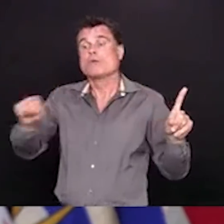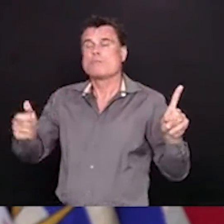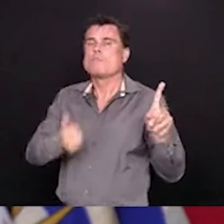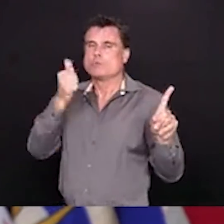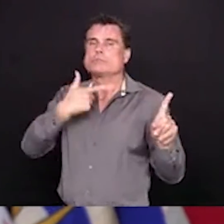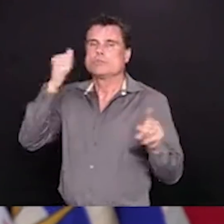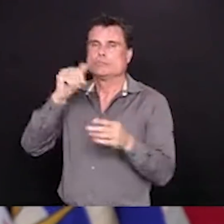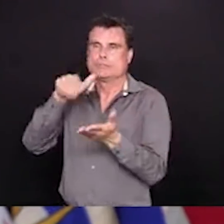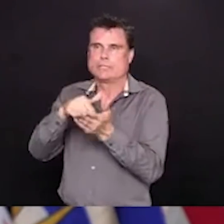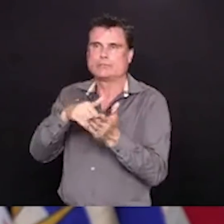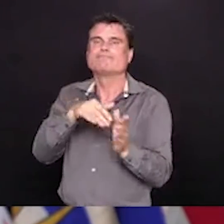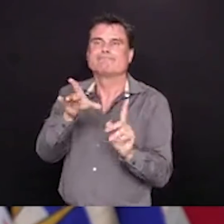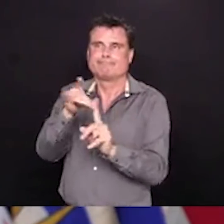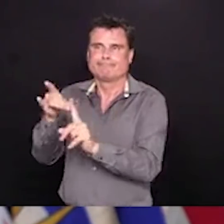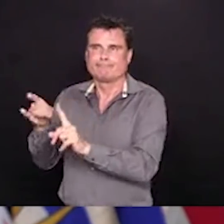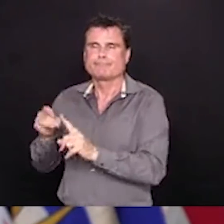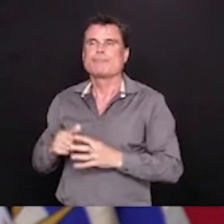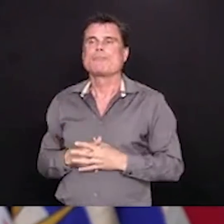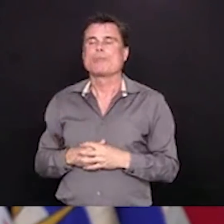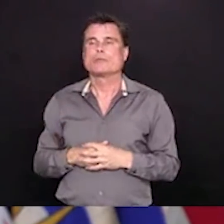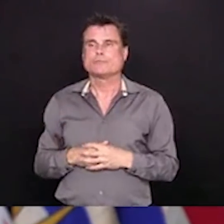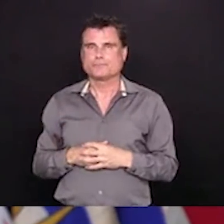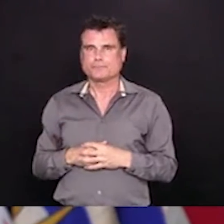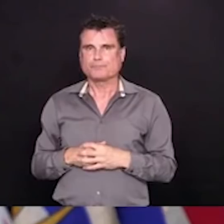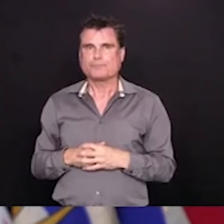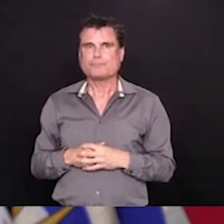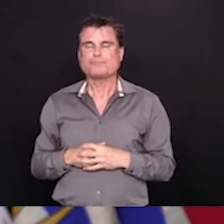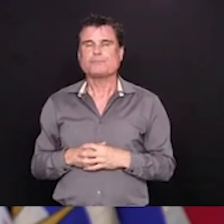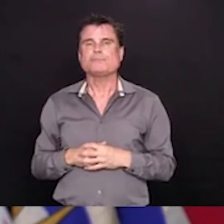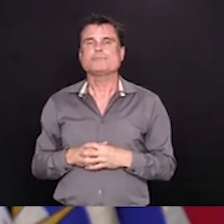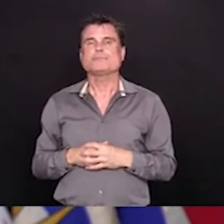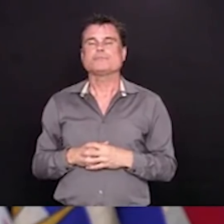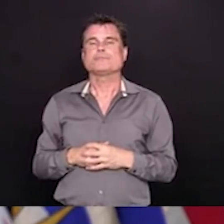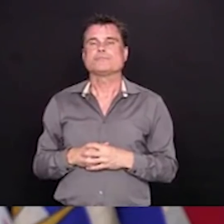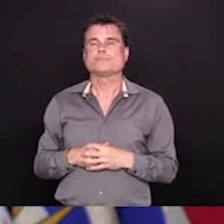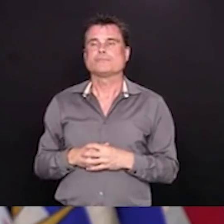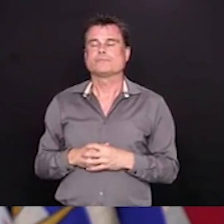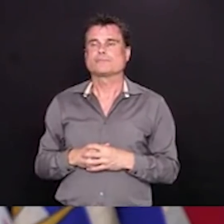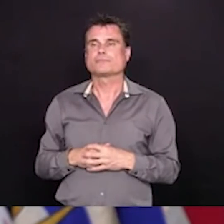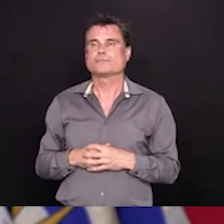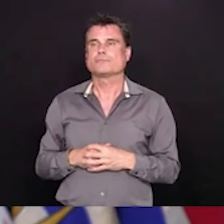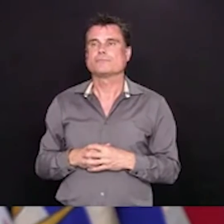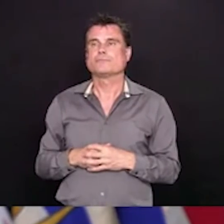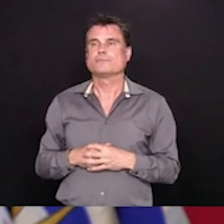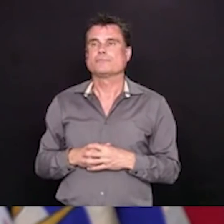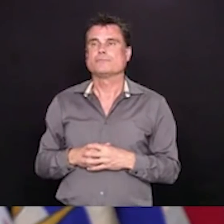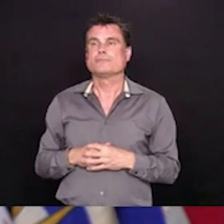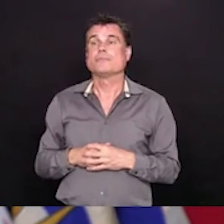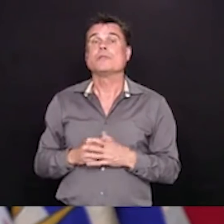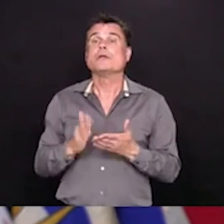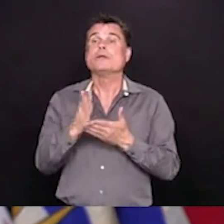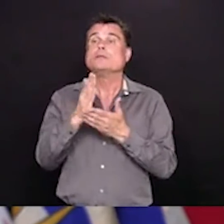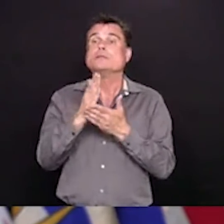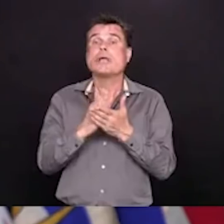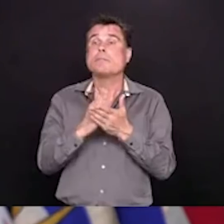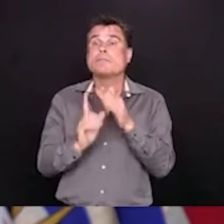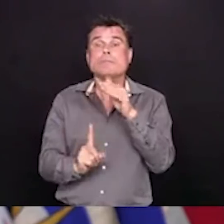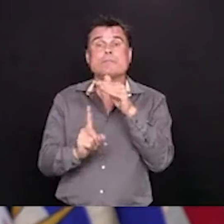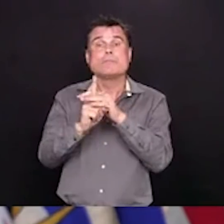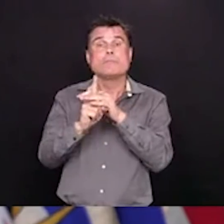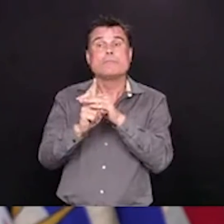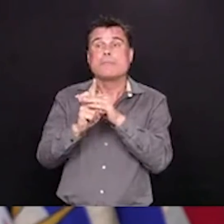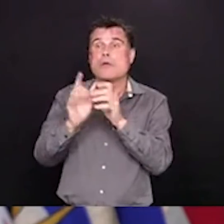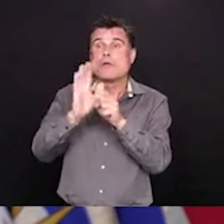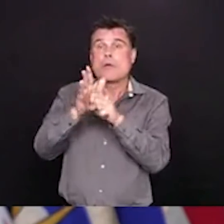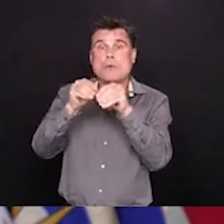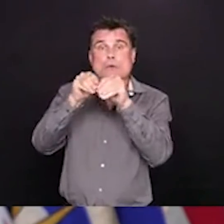Long-Term Care Home in Fraser Health, and the outbreak we had at the Okanagan Correction Centre, the Provincial